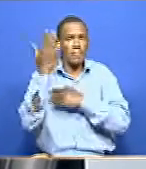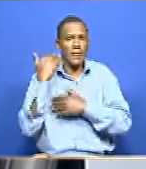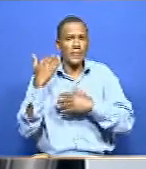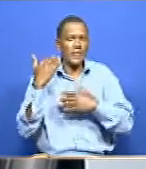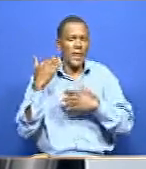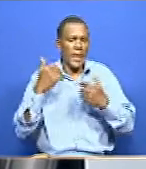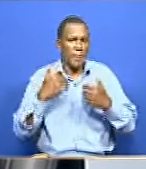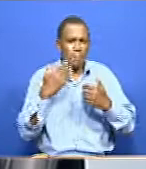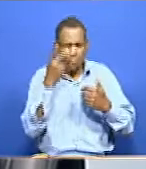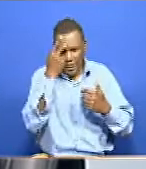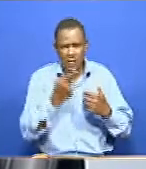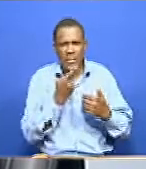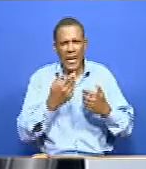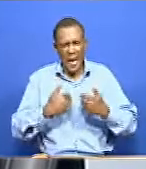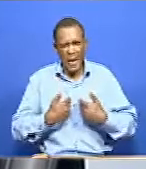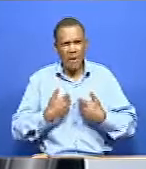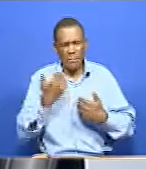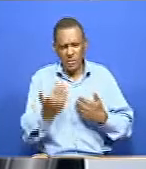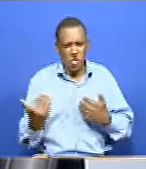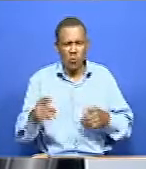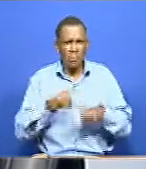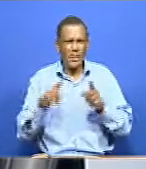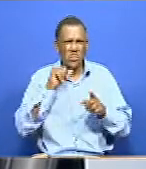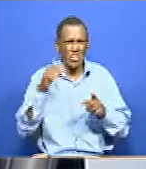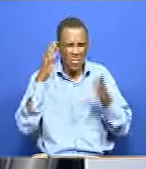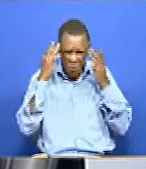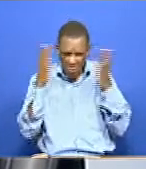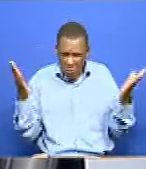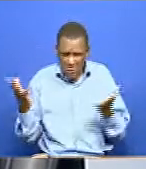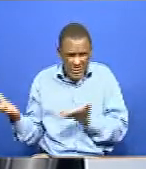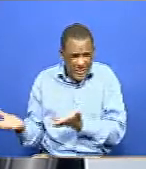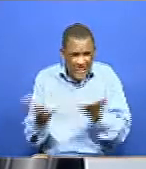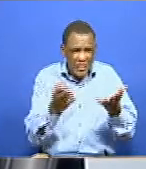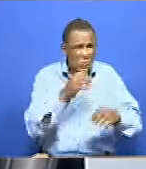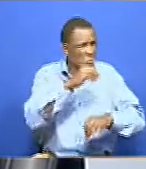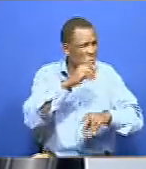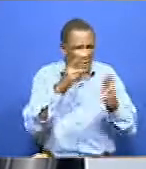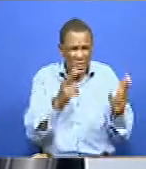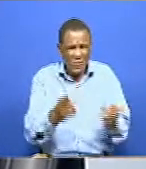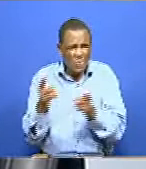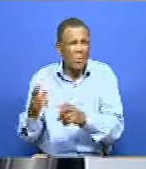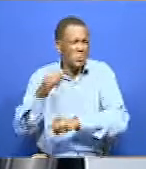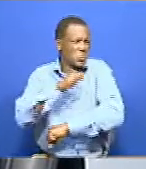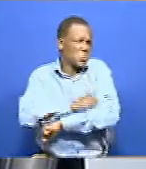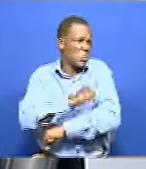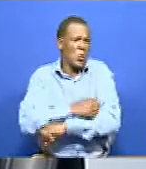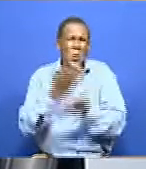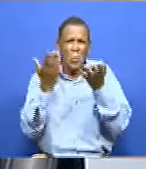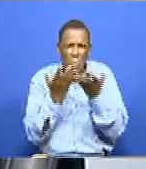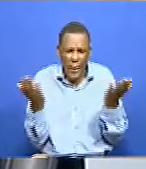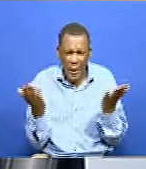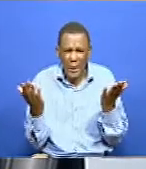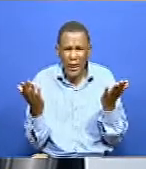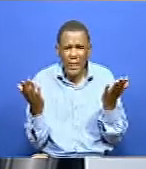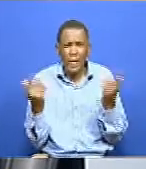start. You didn't know where to take the child to school to. They wouldn't fit in the normal, regular school. But with time, things are improving. The cultural